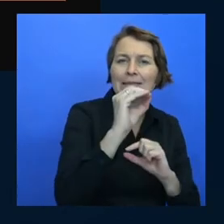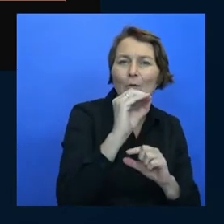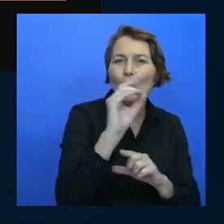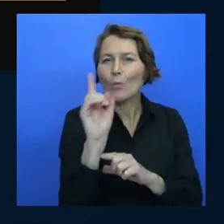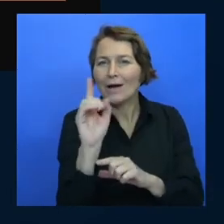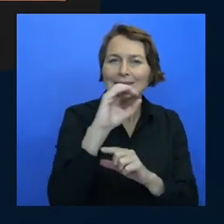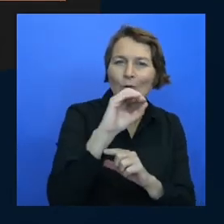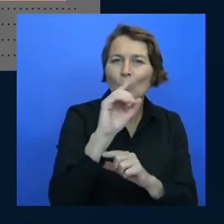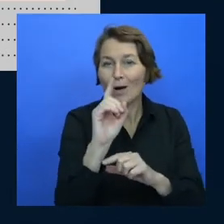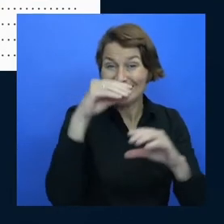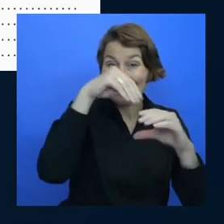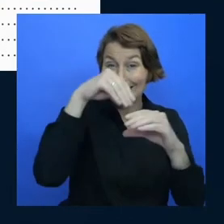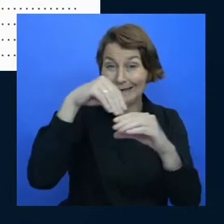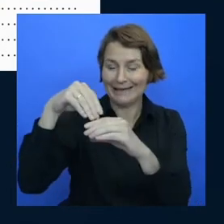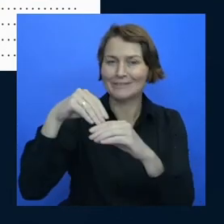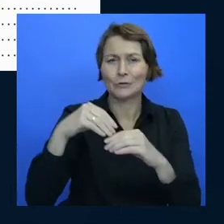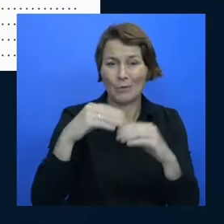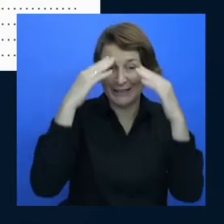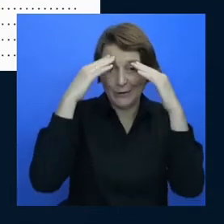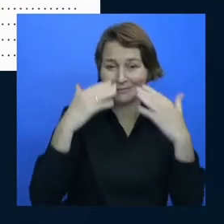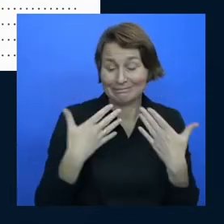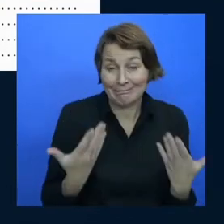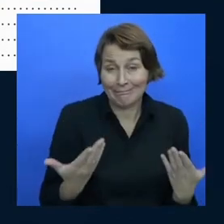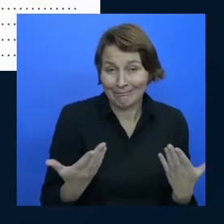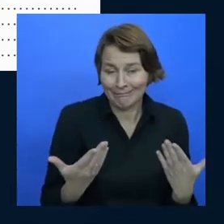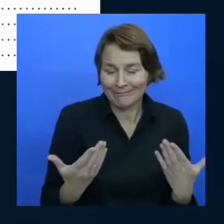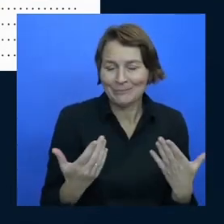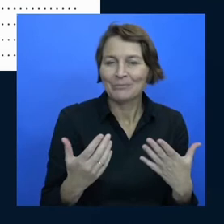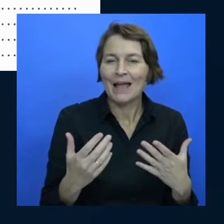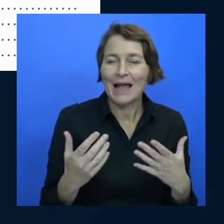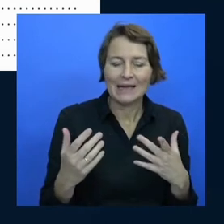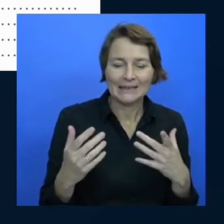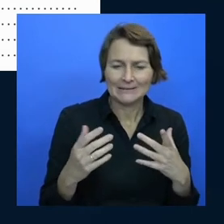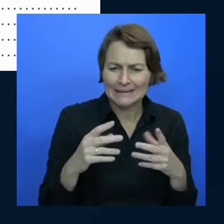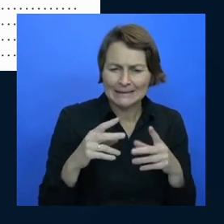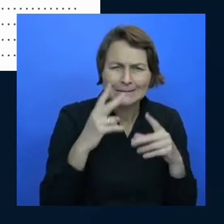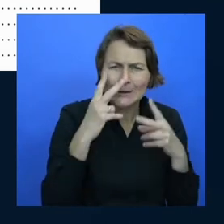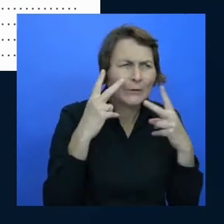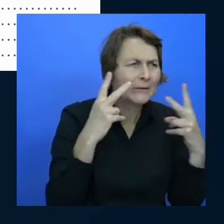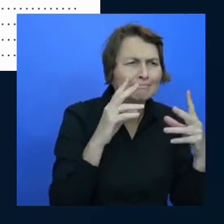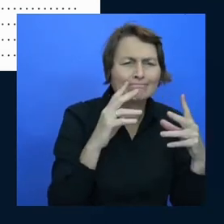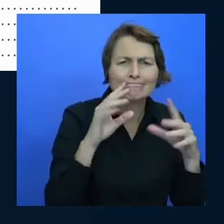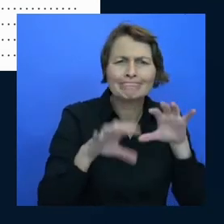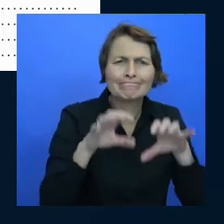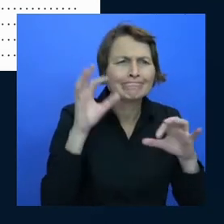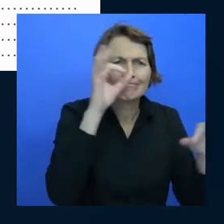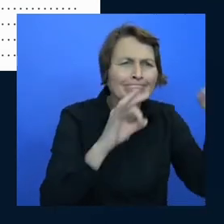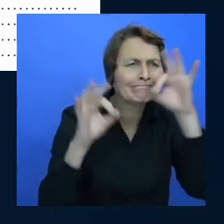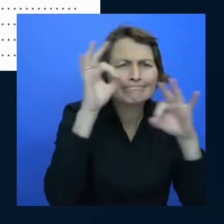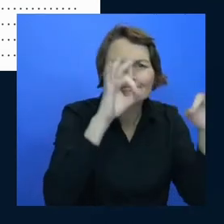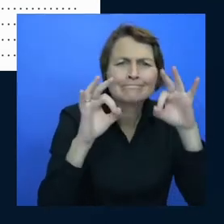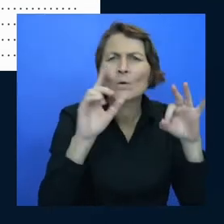of understanding so then i find i go googling around for tools to let me see the zeros and the ones